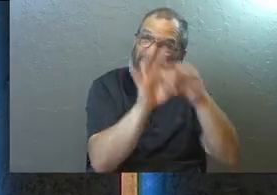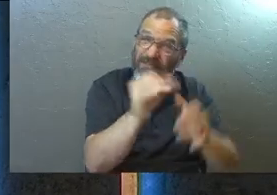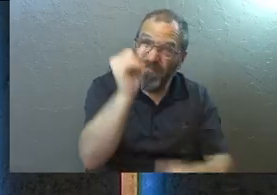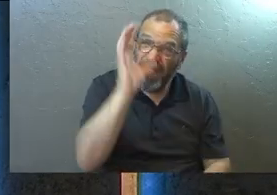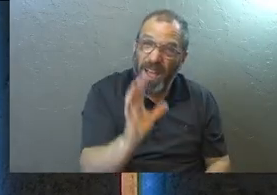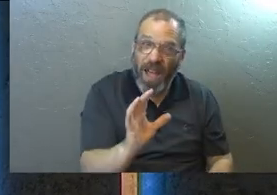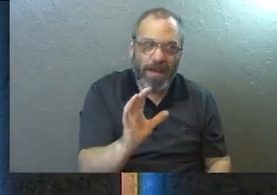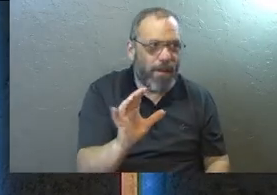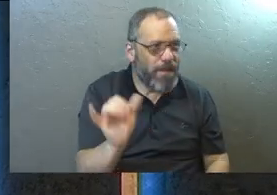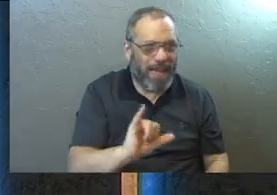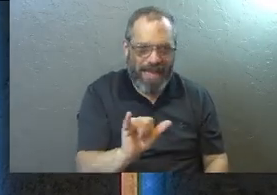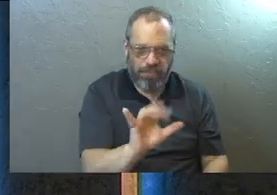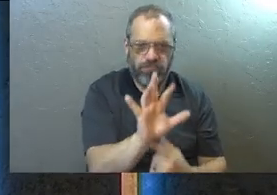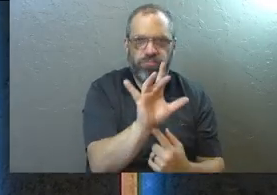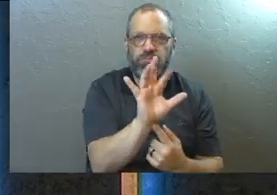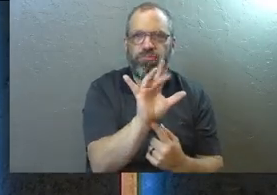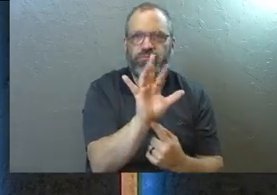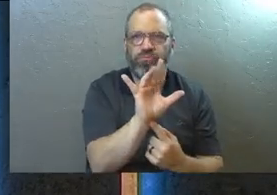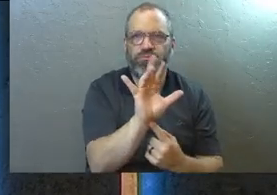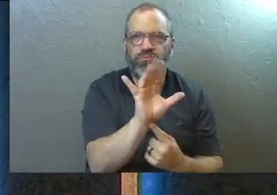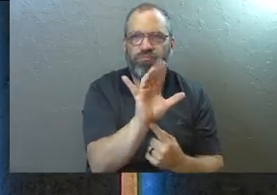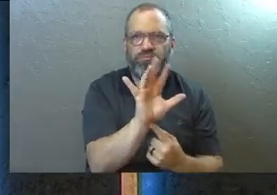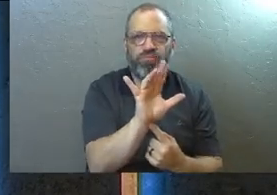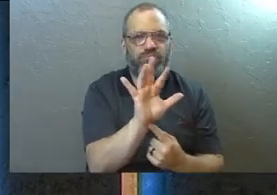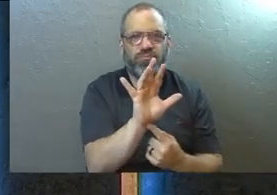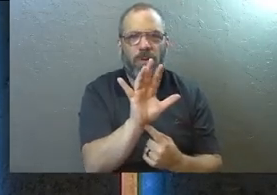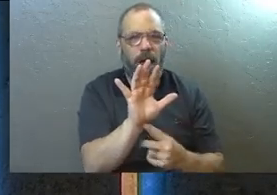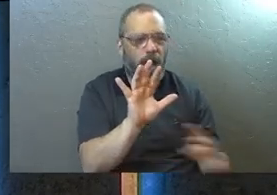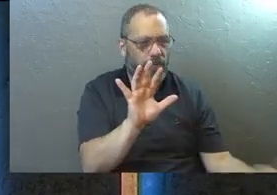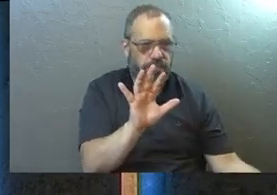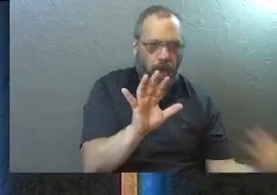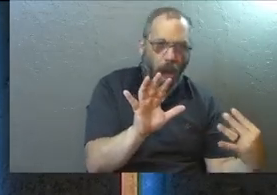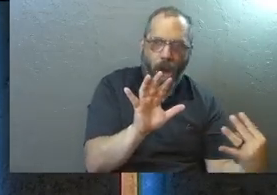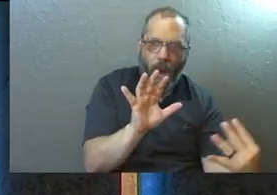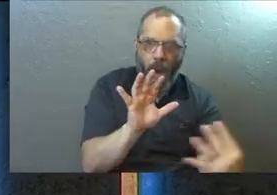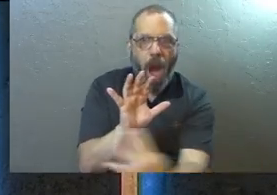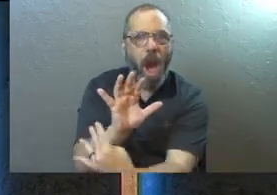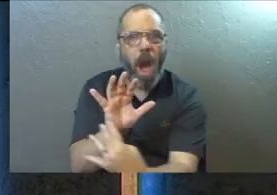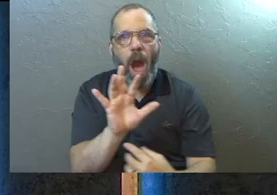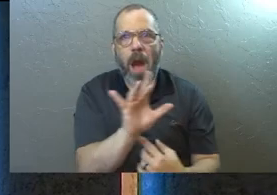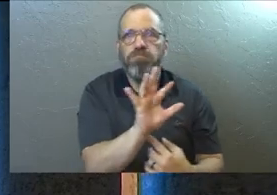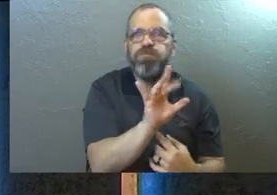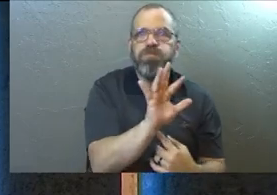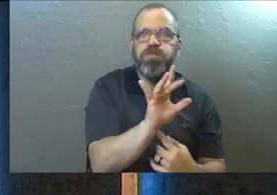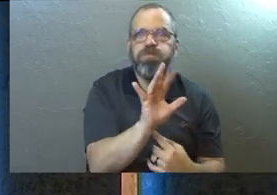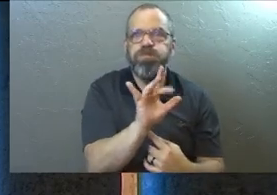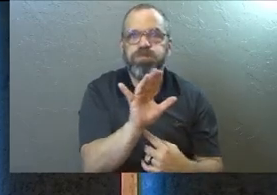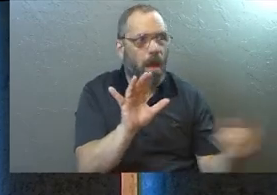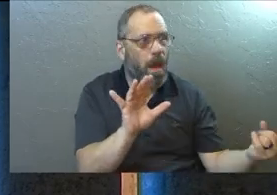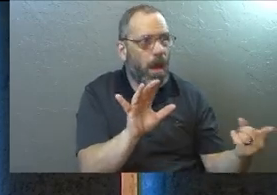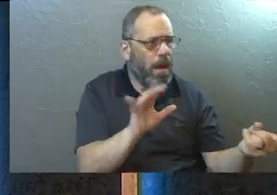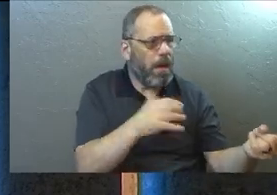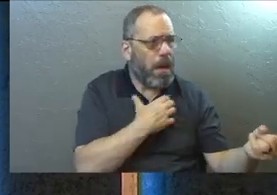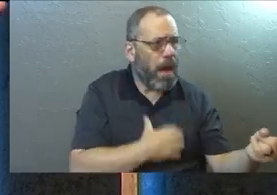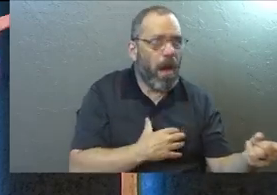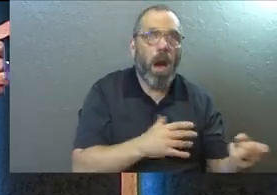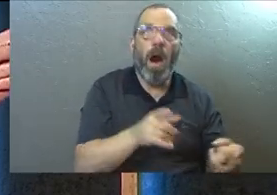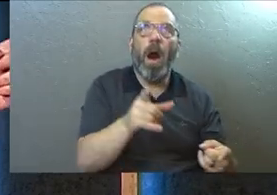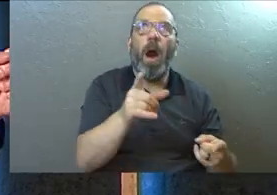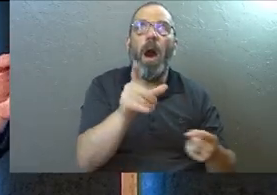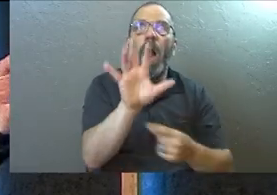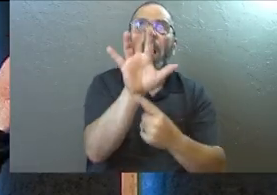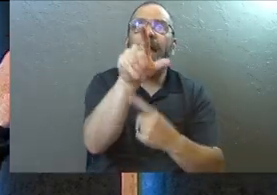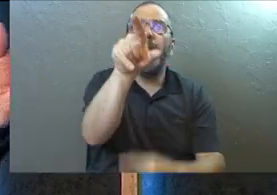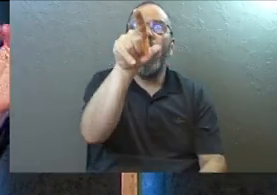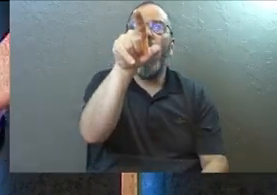with God, it's like a lamp goes up on a stand so that people can see it. So that people who are spiritually hungry, because God's